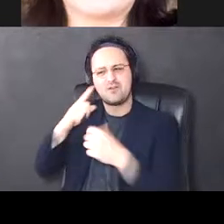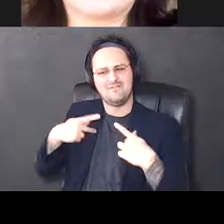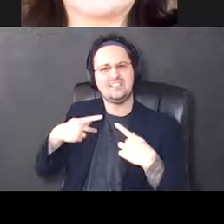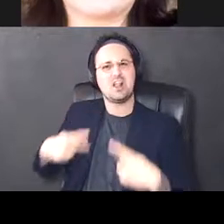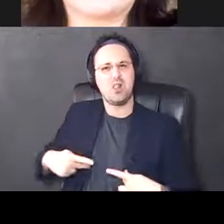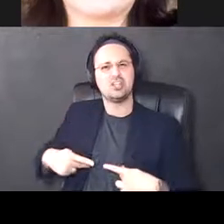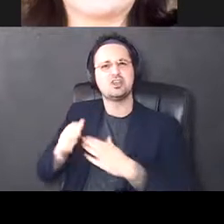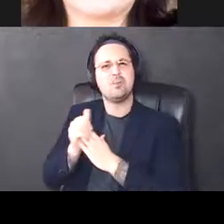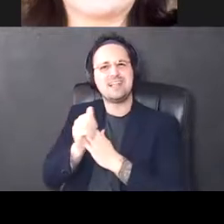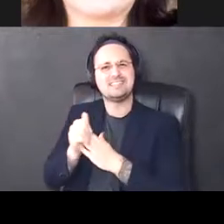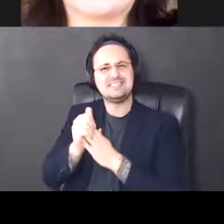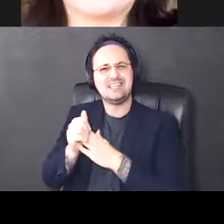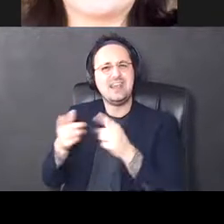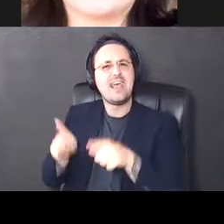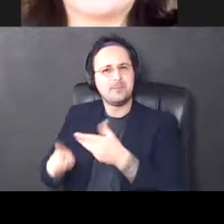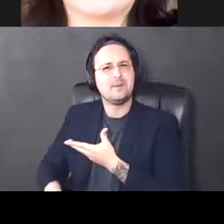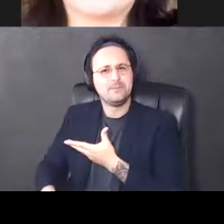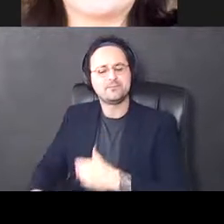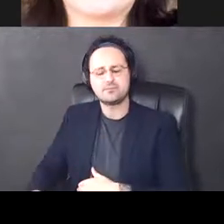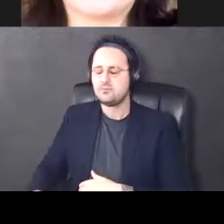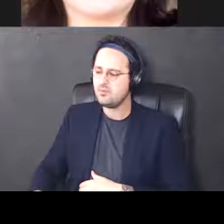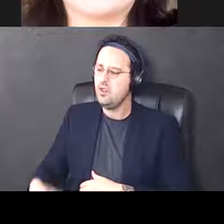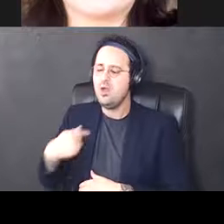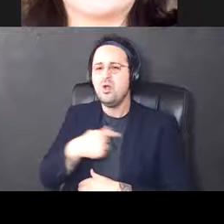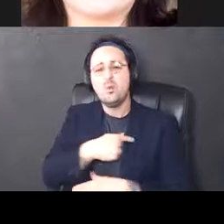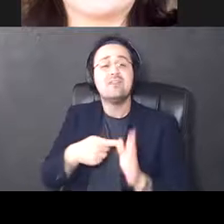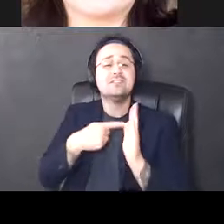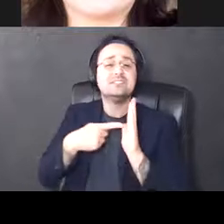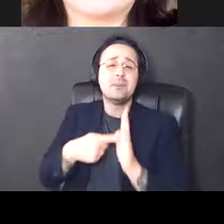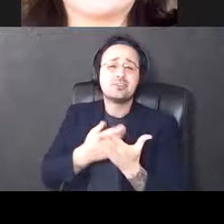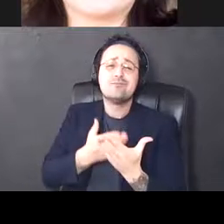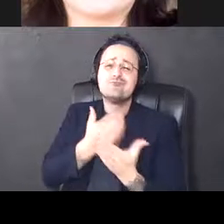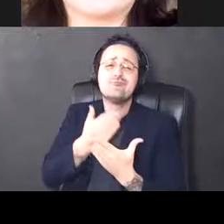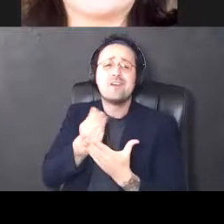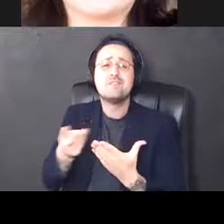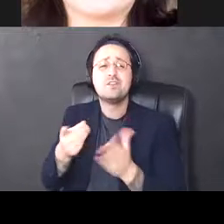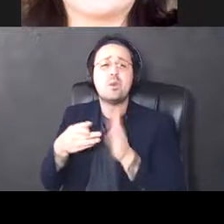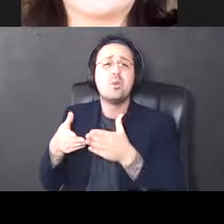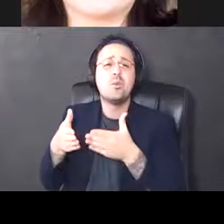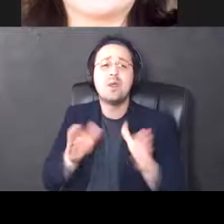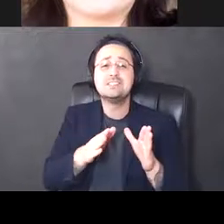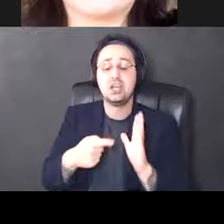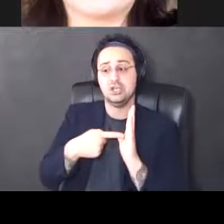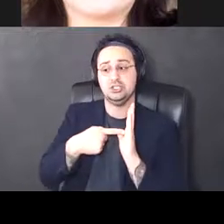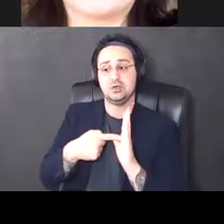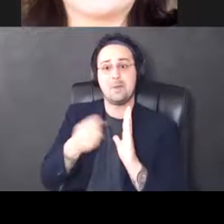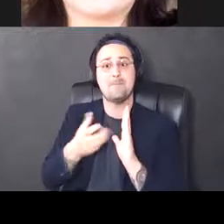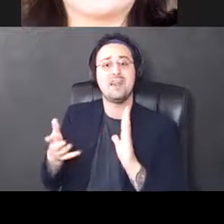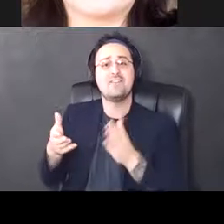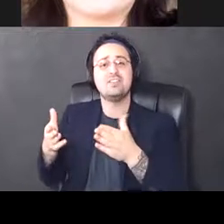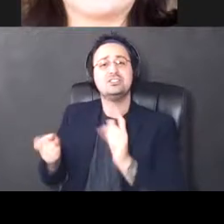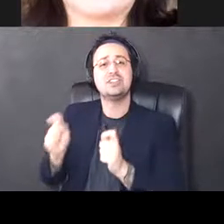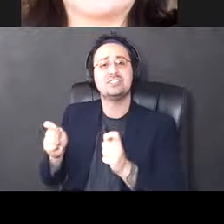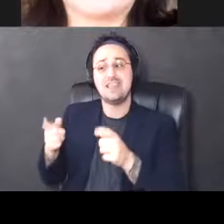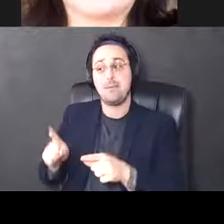plasticity to happen. And we've demonstrated this a few ways. One is through showing that a lot of the changes that happen in response to